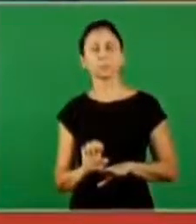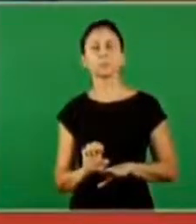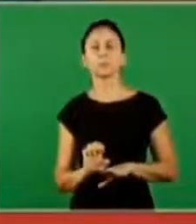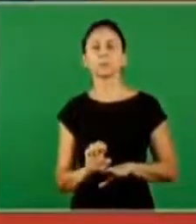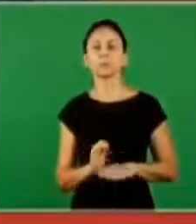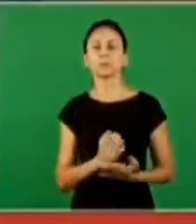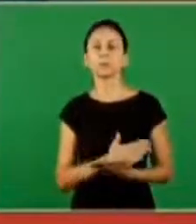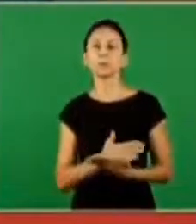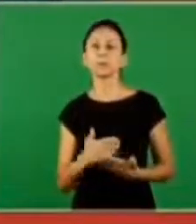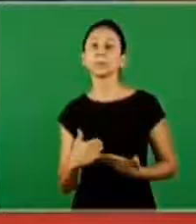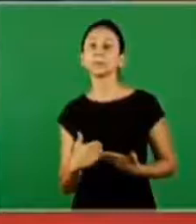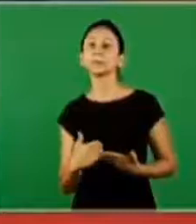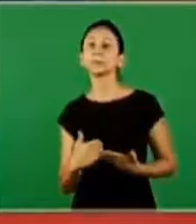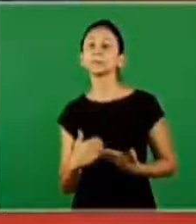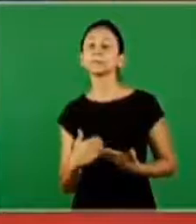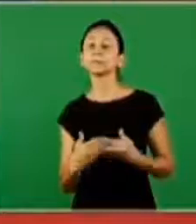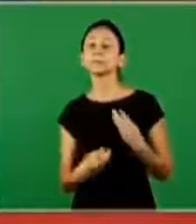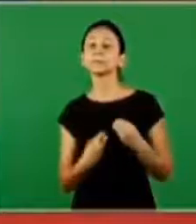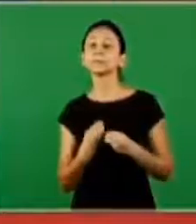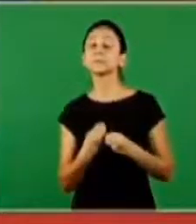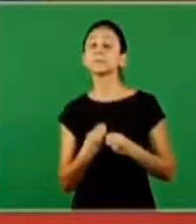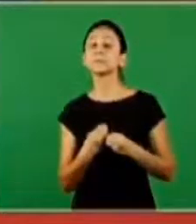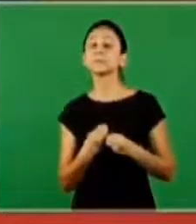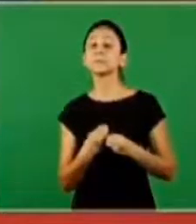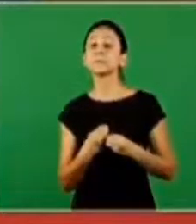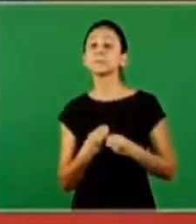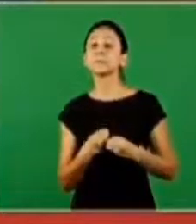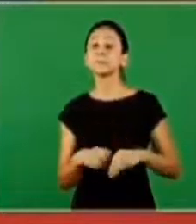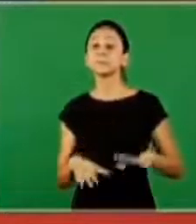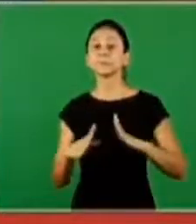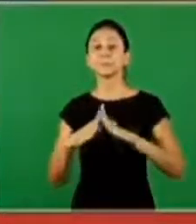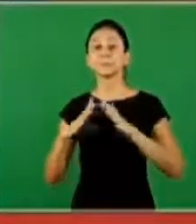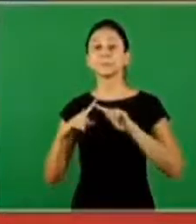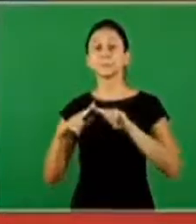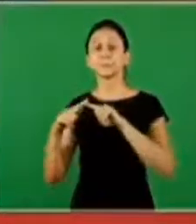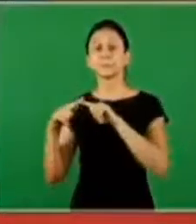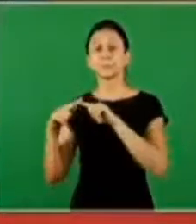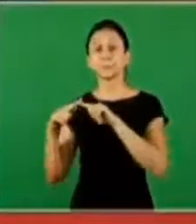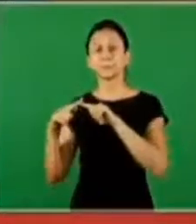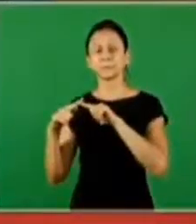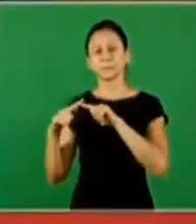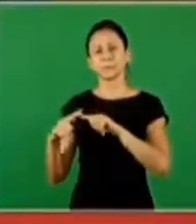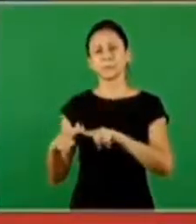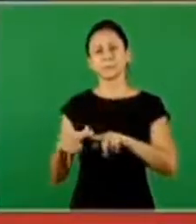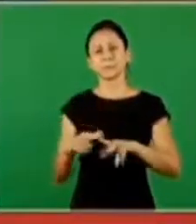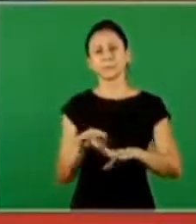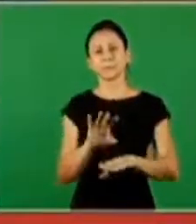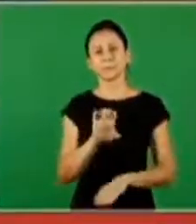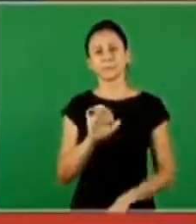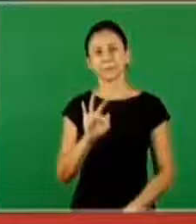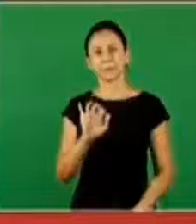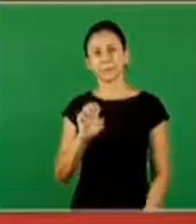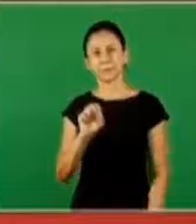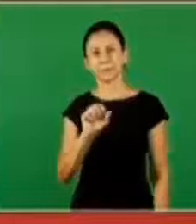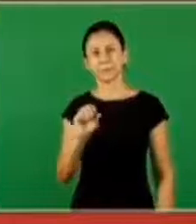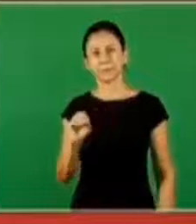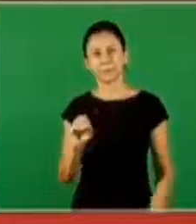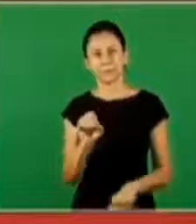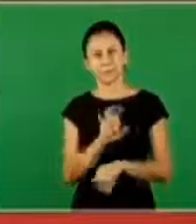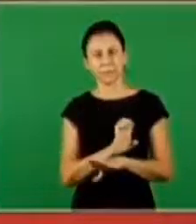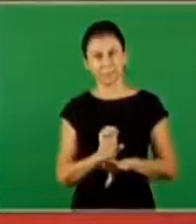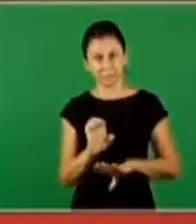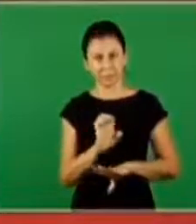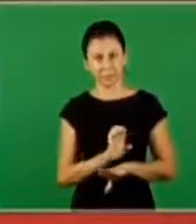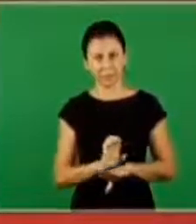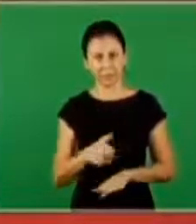church was born where? It was born in the church of Ephesus. You're studying Sunday